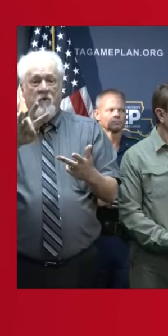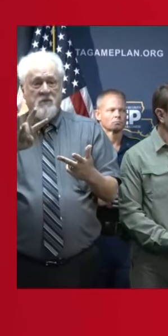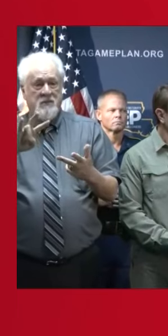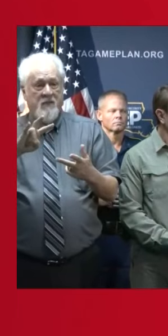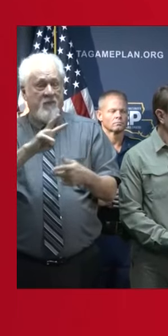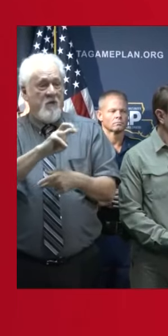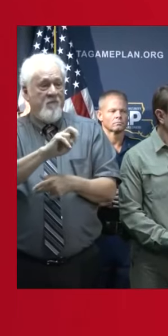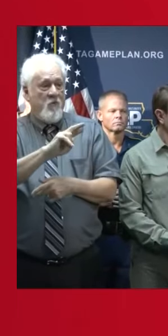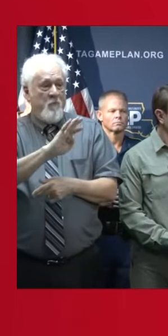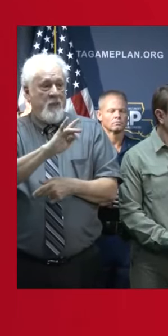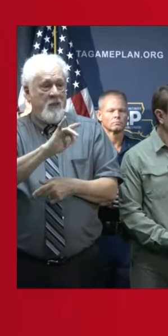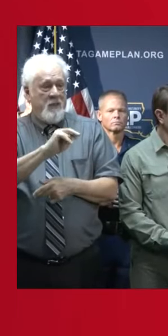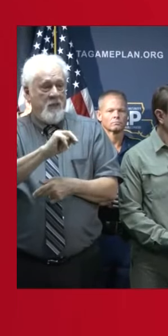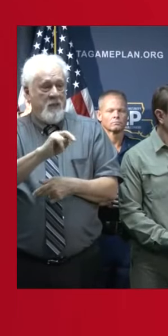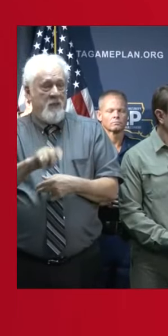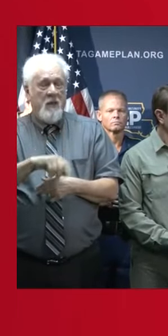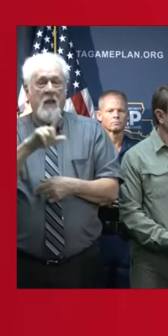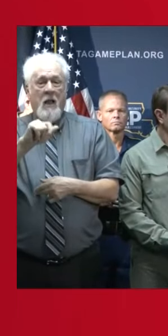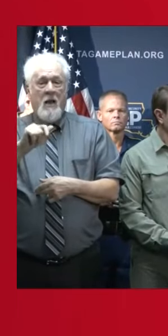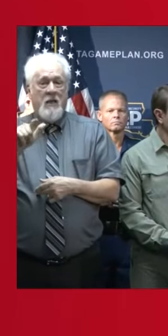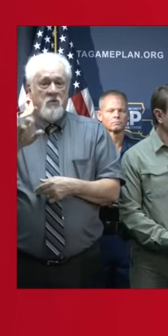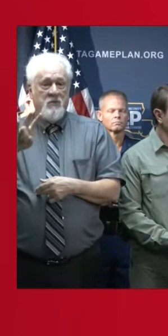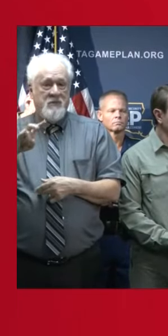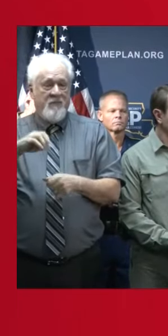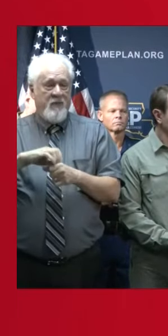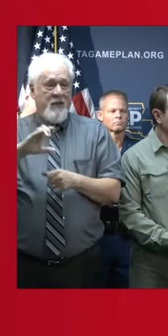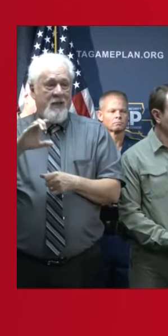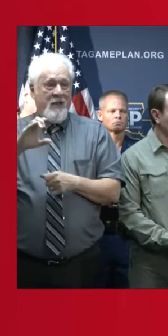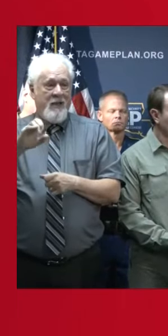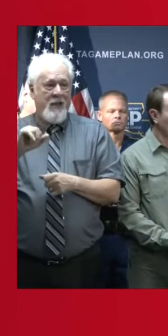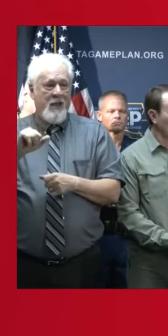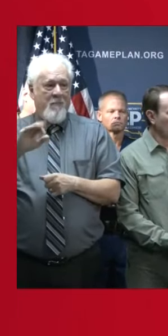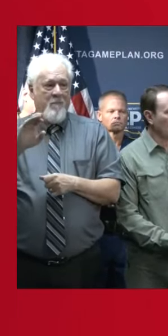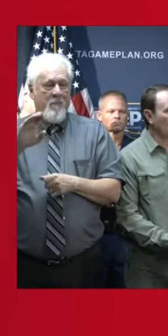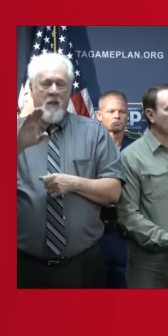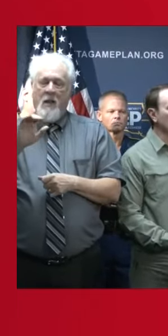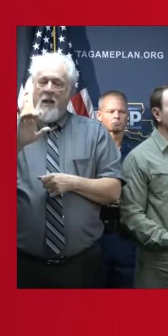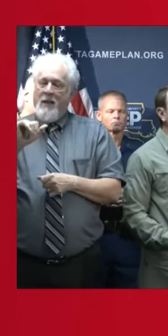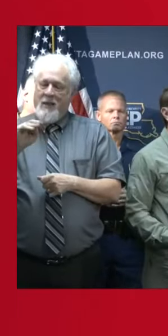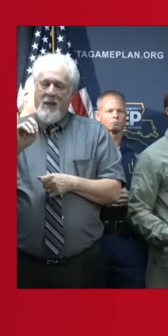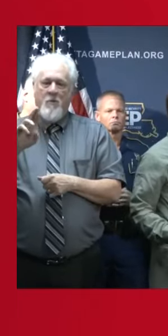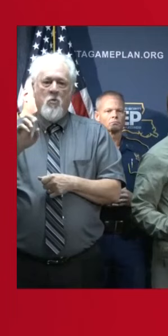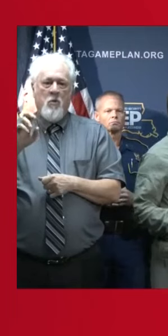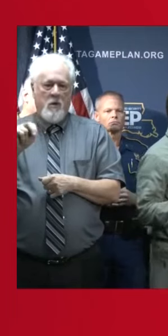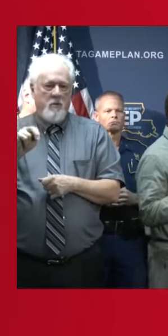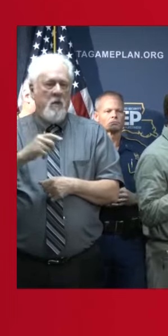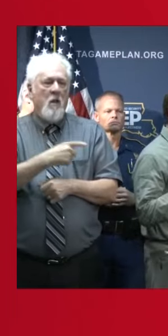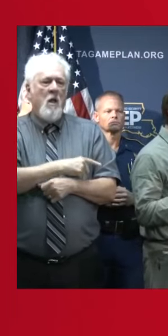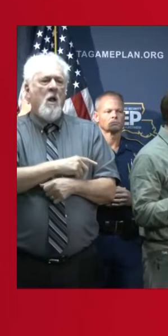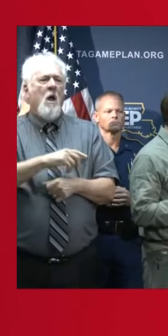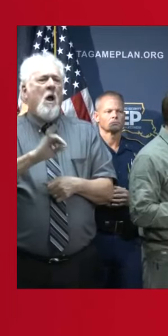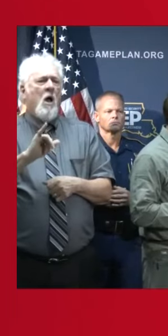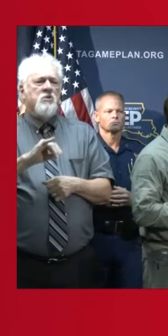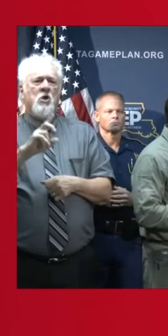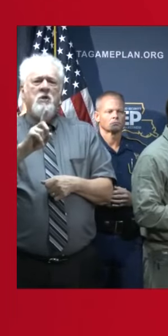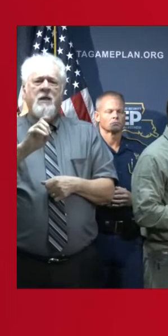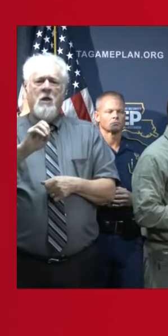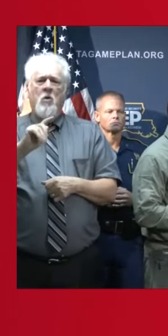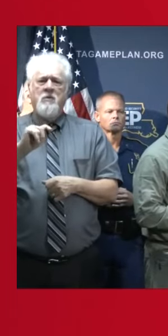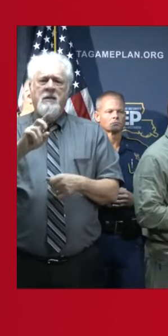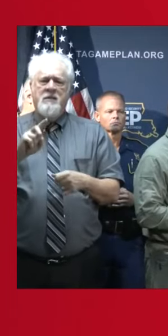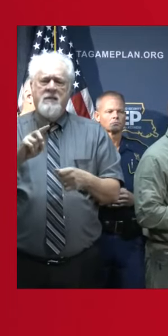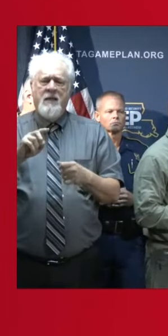Vermillion, and then LA 27 in Cameron. And I'd also remind you, I think, on DOTD's